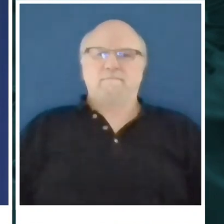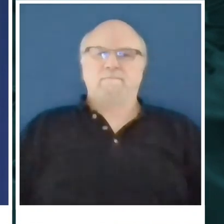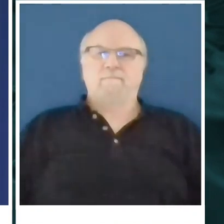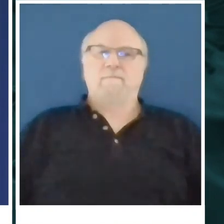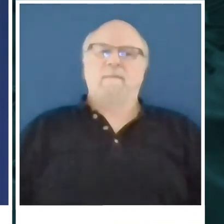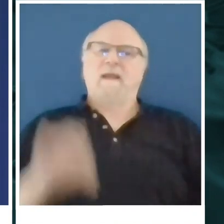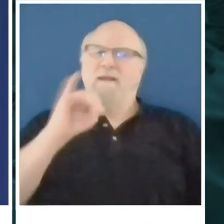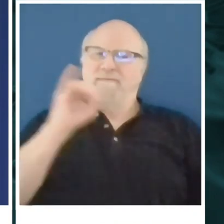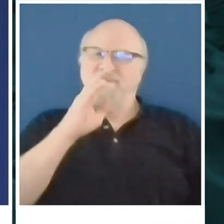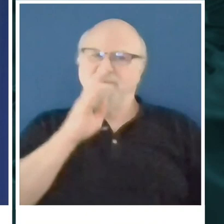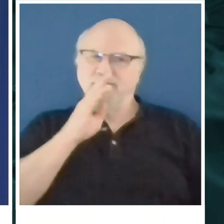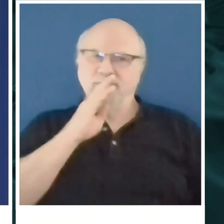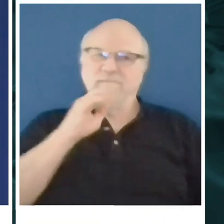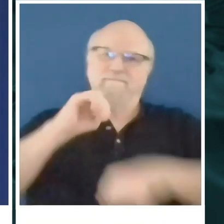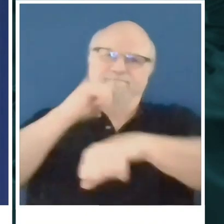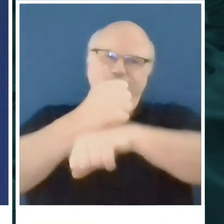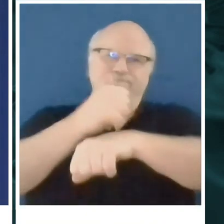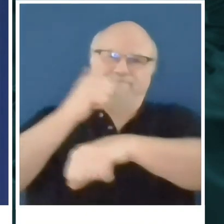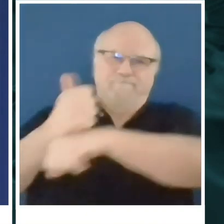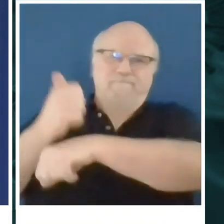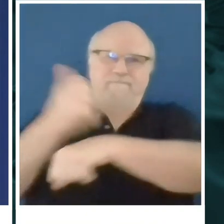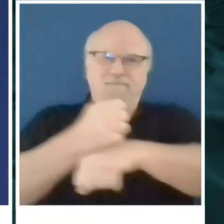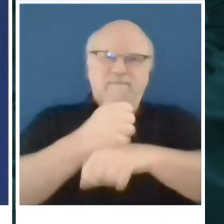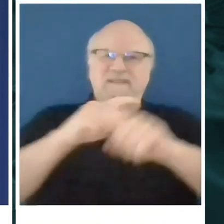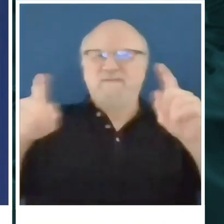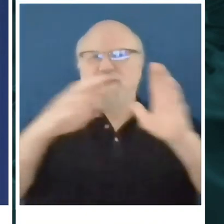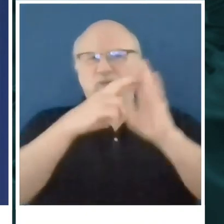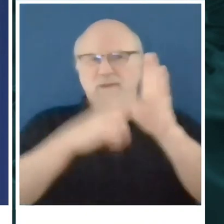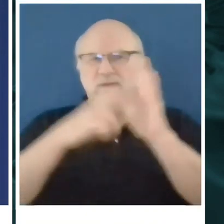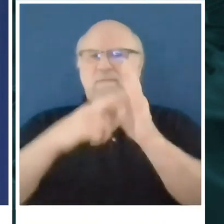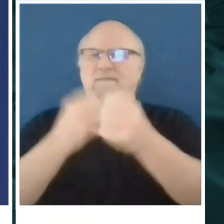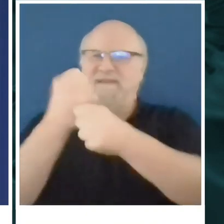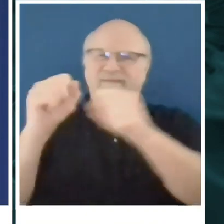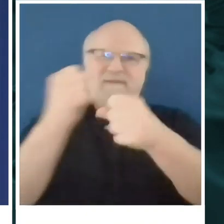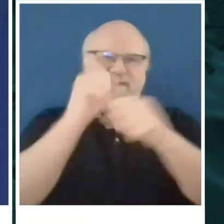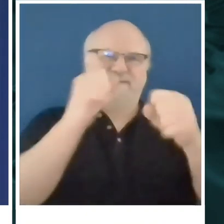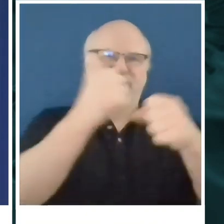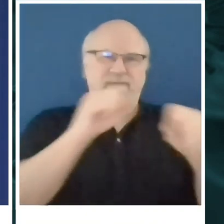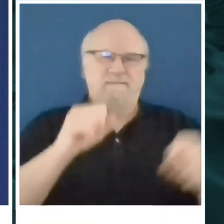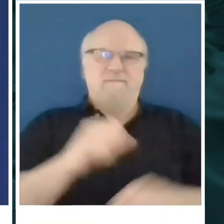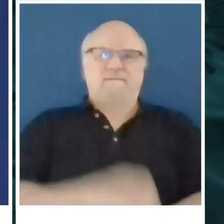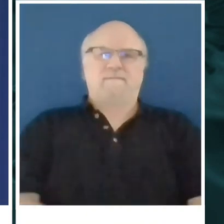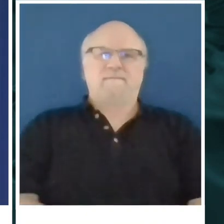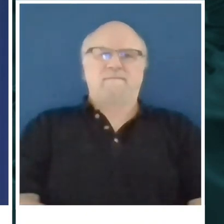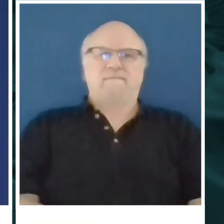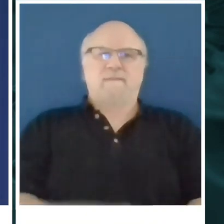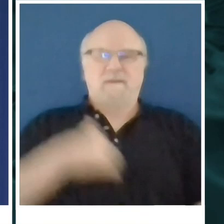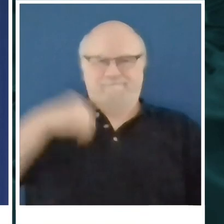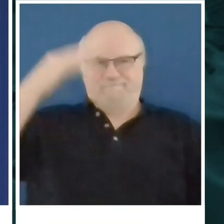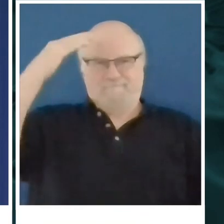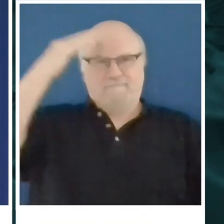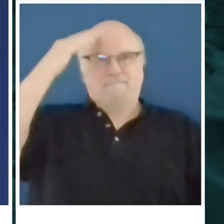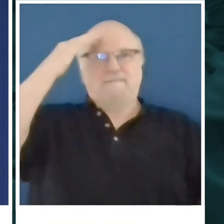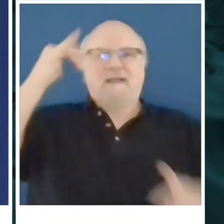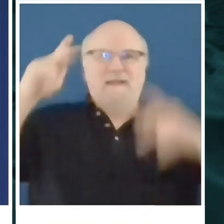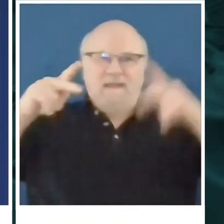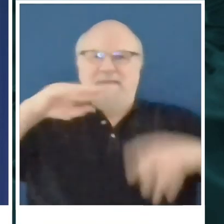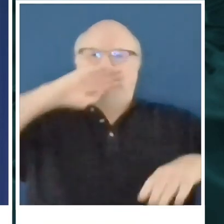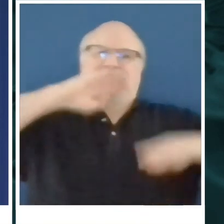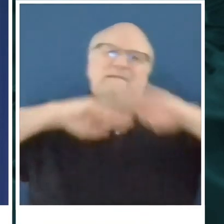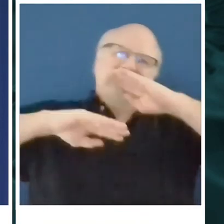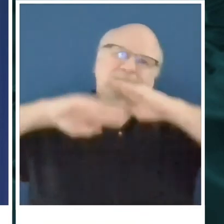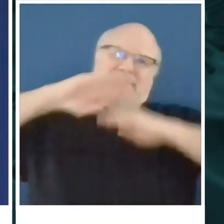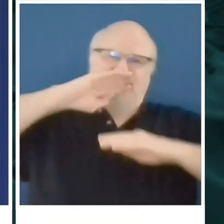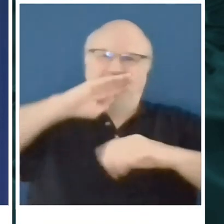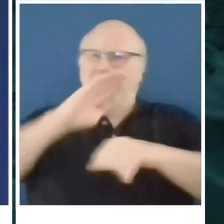place to stay safe. I understand the anxiety and frustrations many citizens and business owners are sharing with me via email,